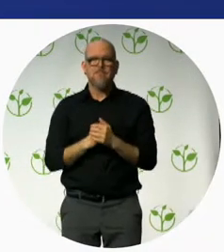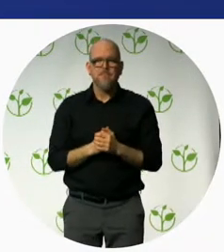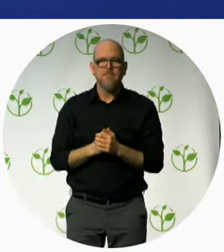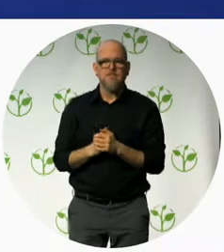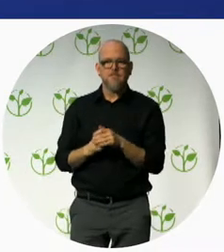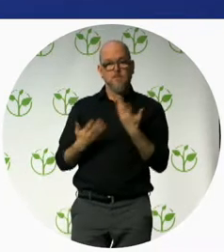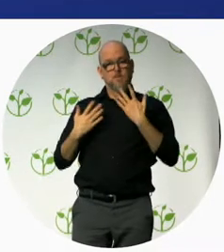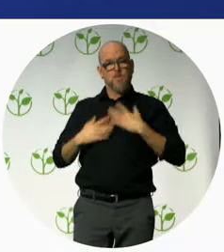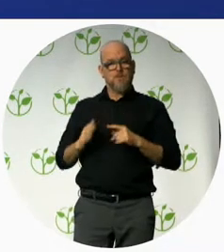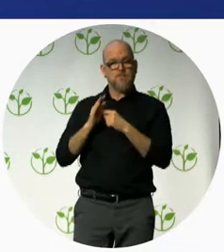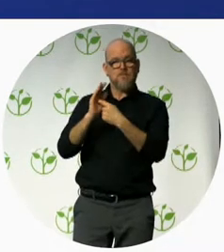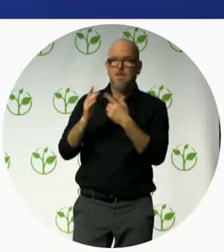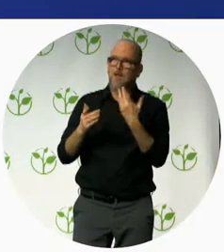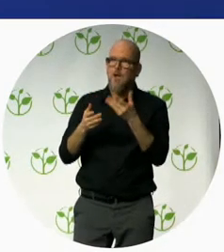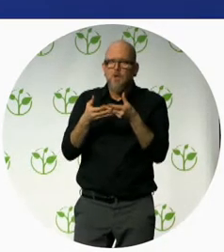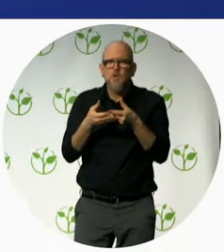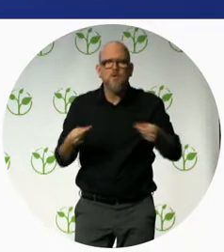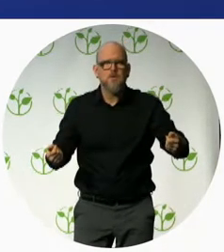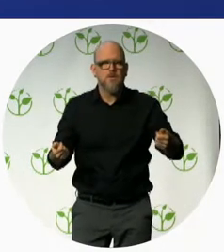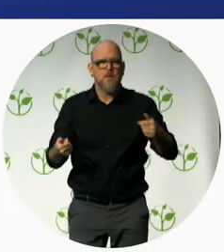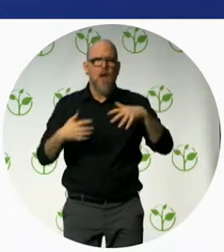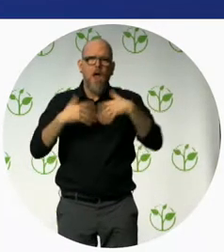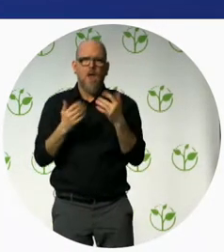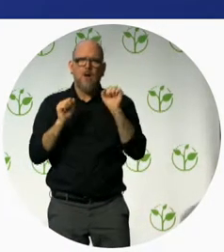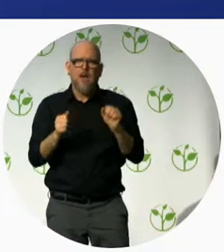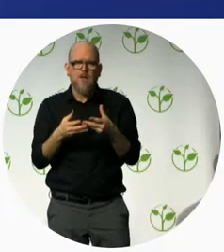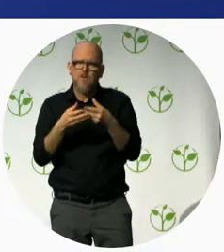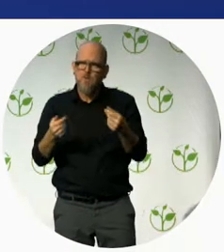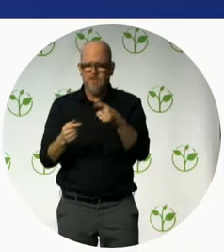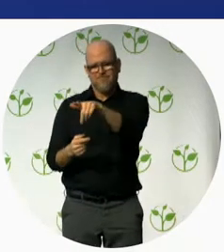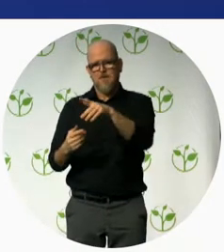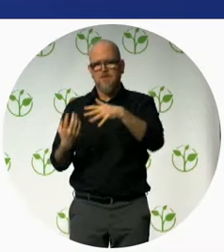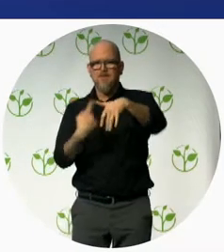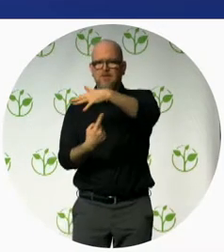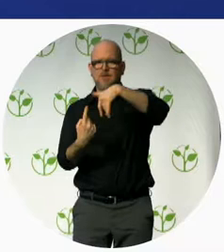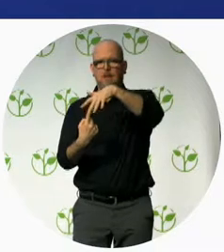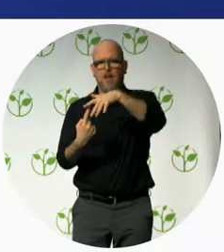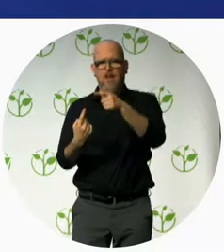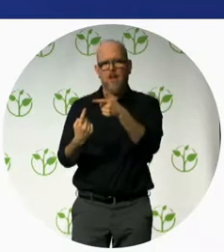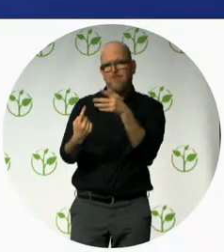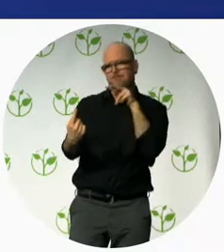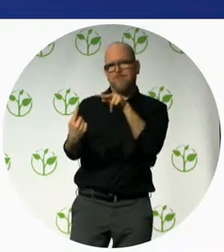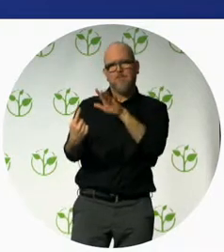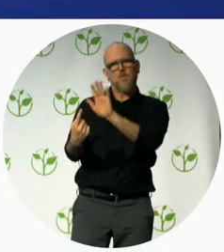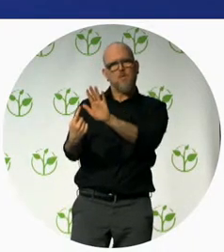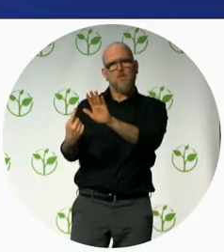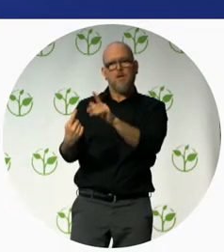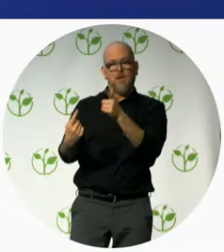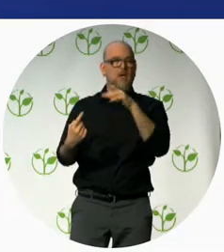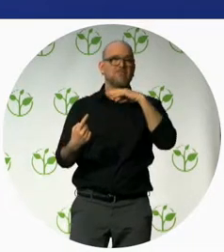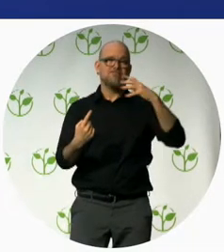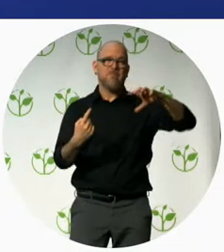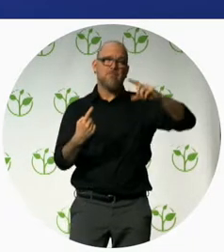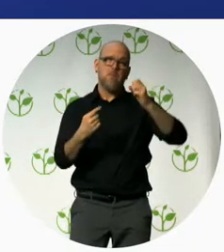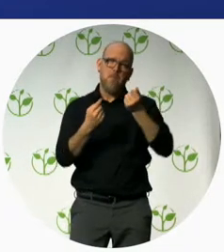that in many rural areas and underserved areas knowledge of our child development is very